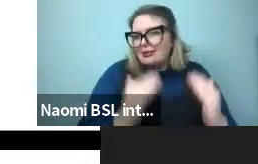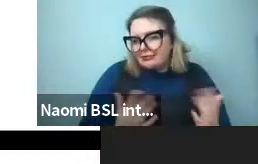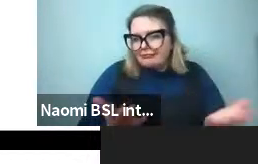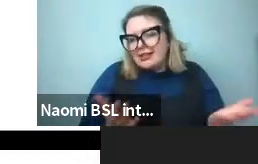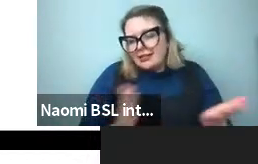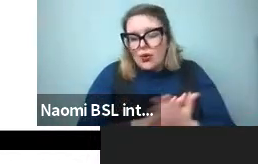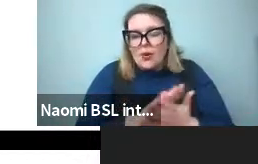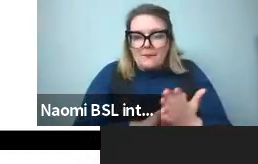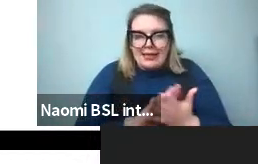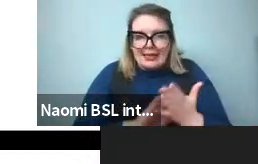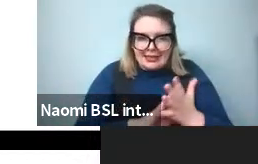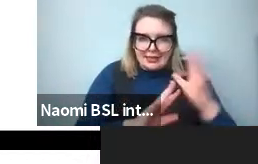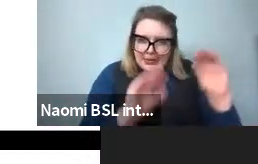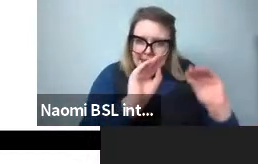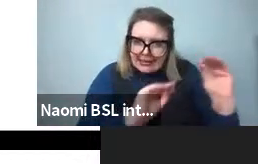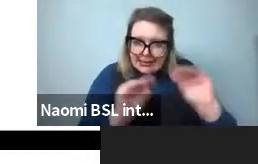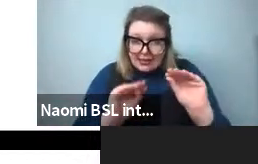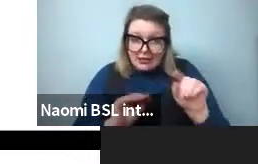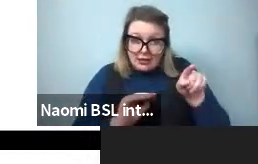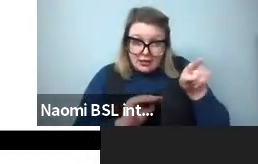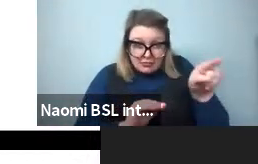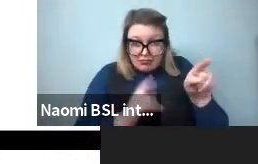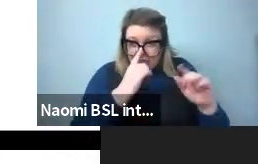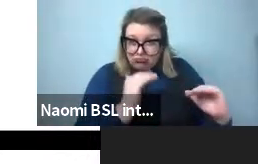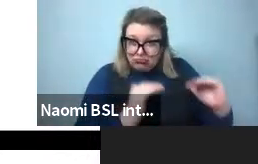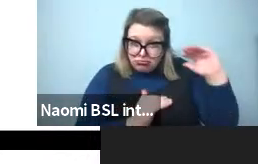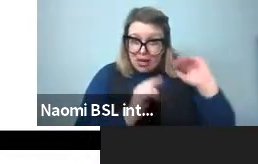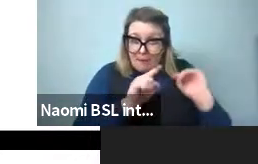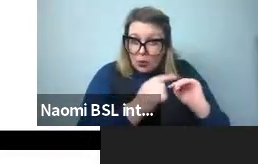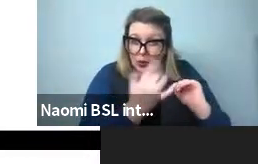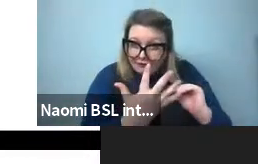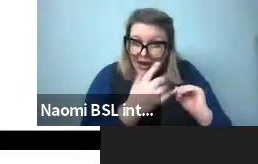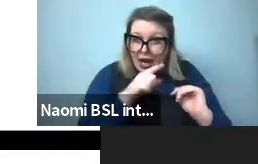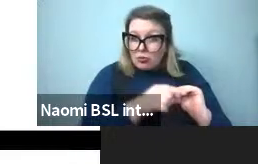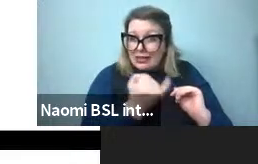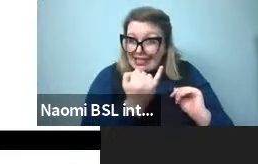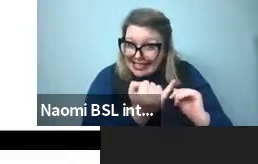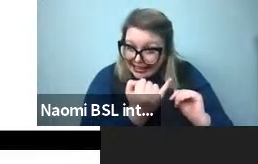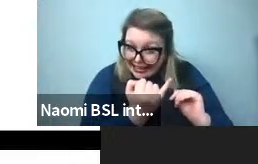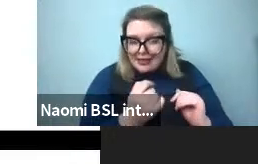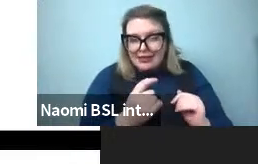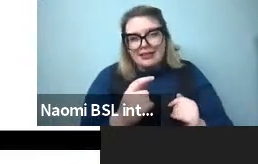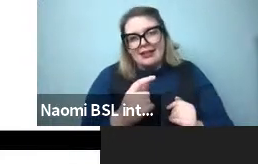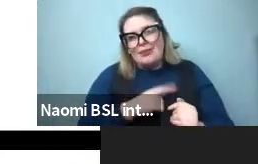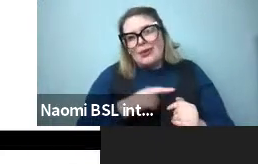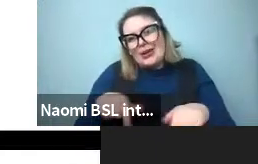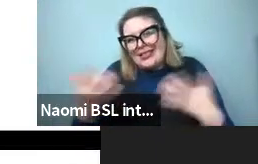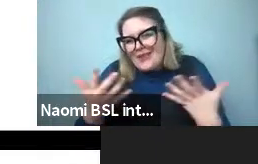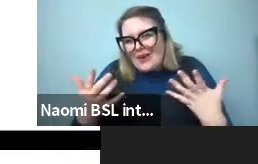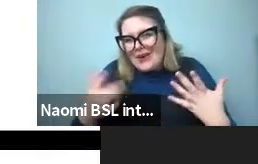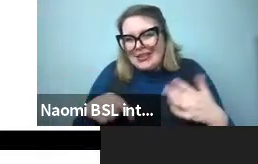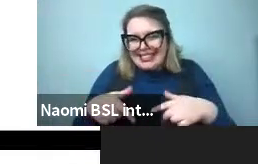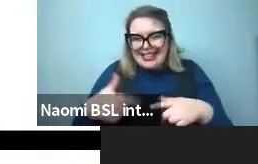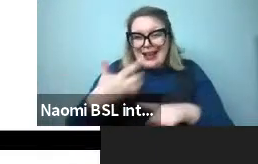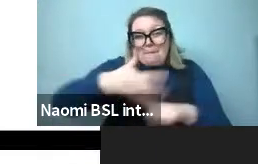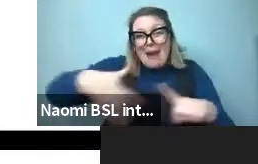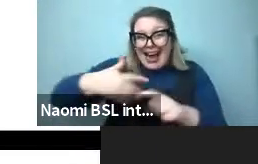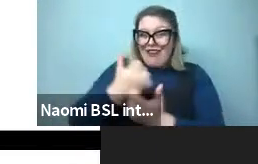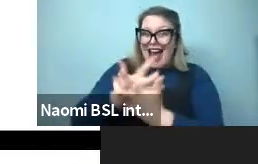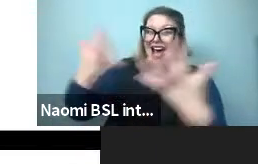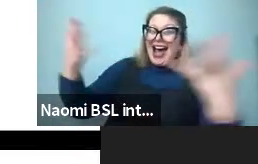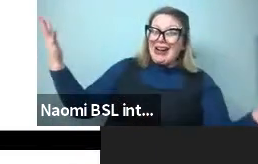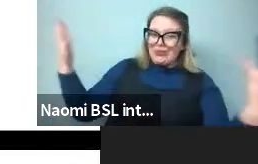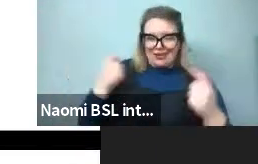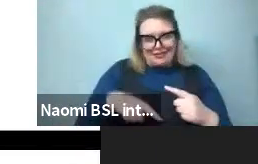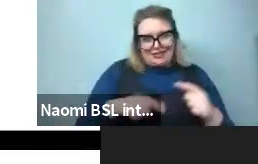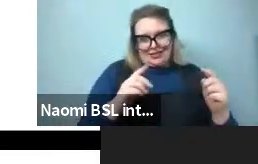And we're only down, we're only as high as 0.5 or 0.6 here because there's a lot more background than there is objects in any one of